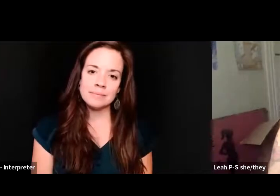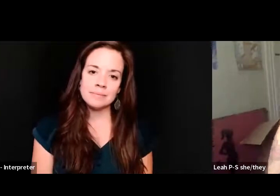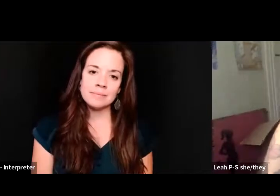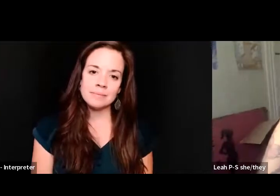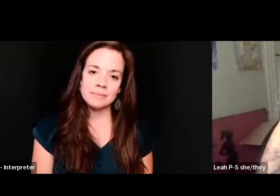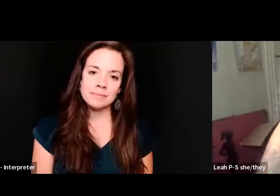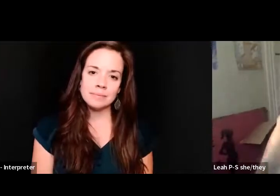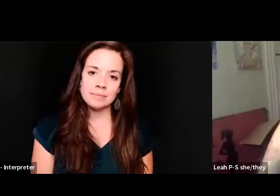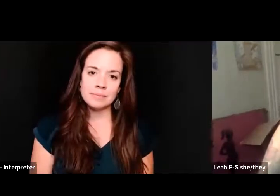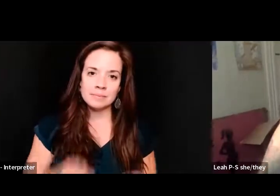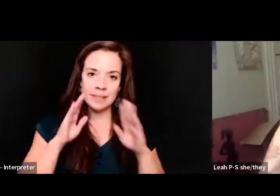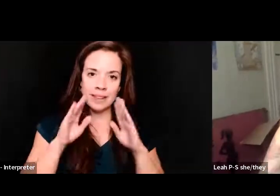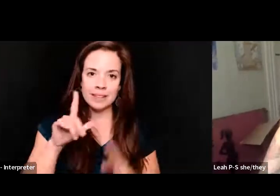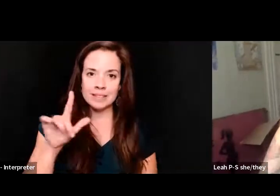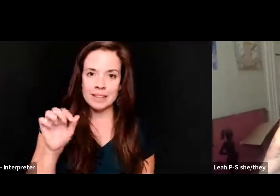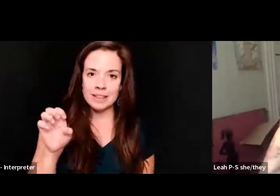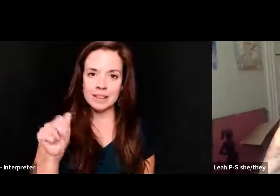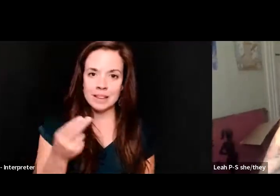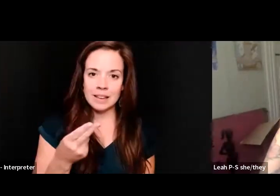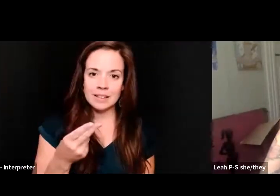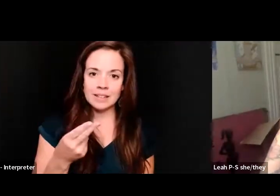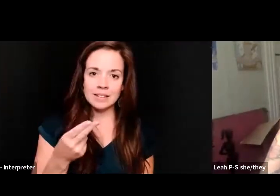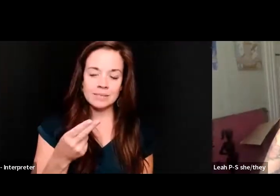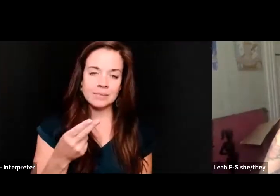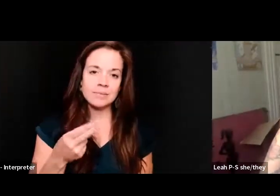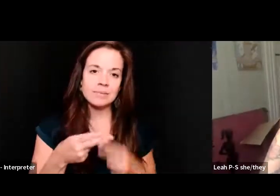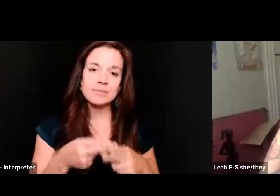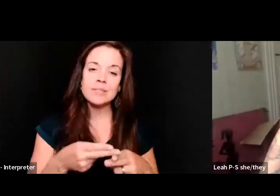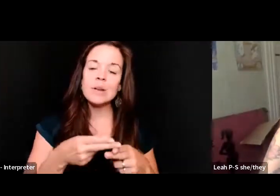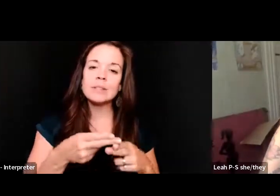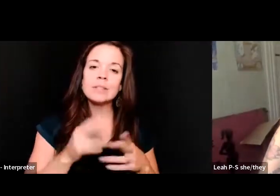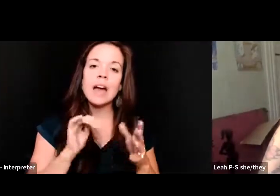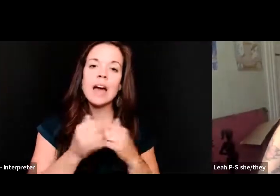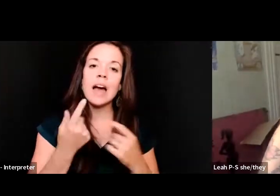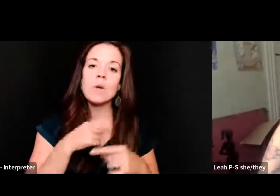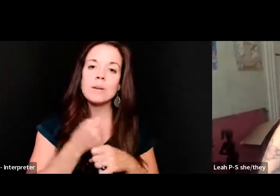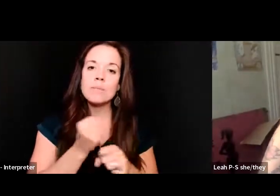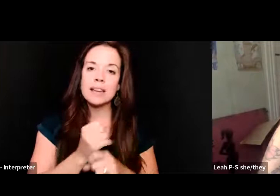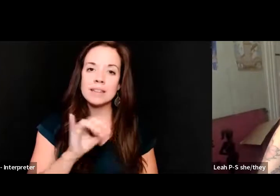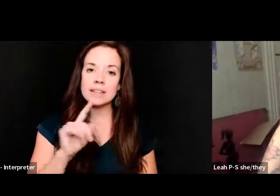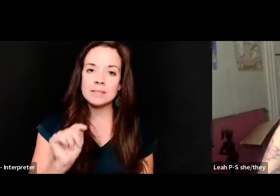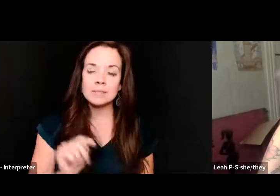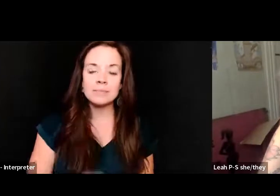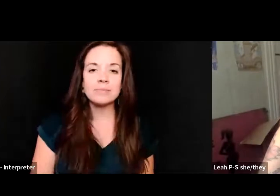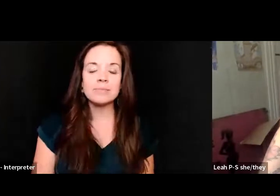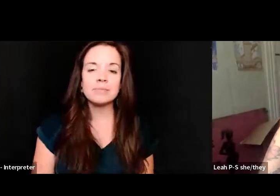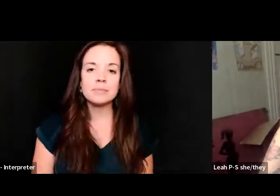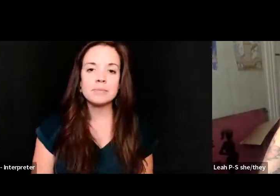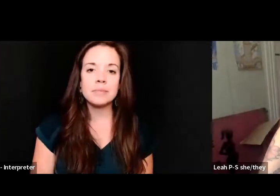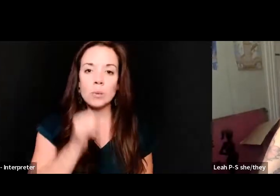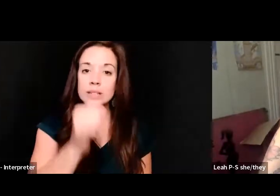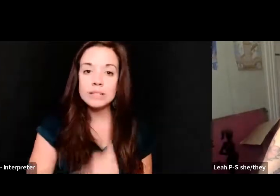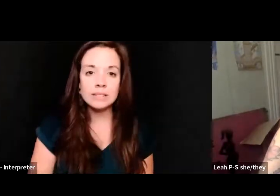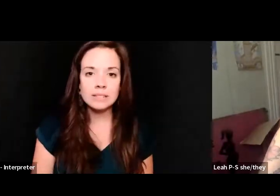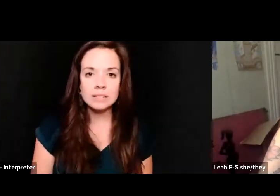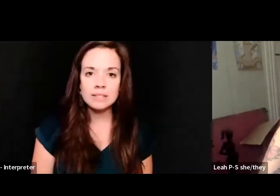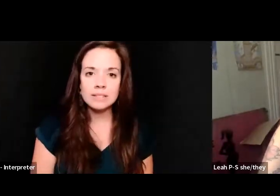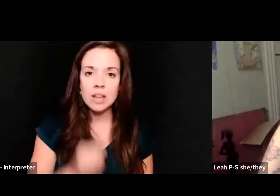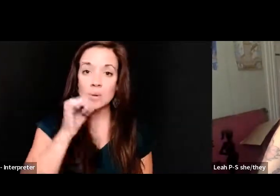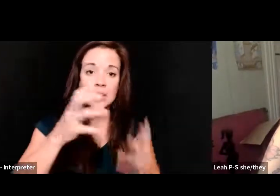Hey, this is Leah. And this is called How We Made It. We didn't. We didn't break down your door.